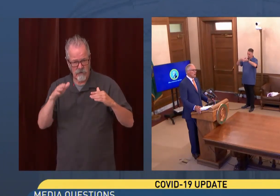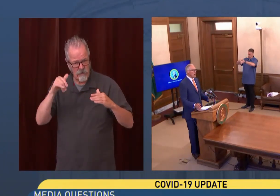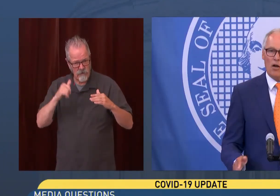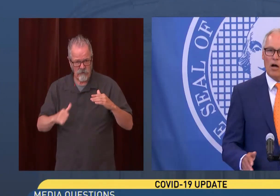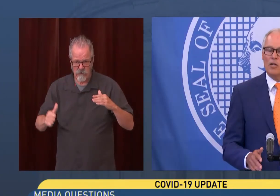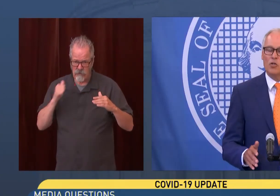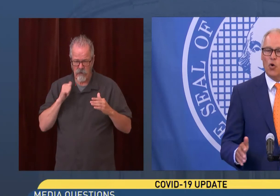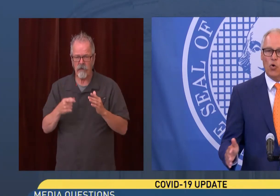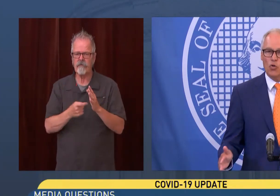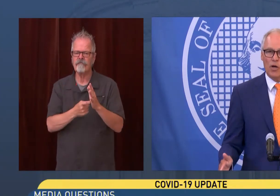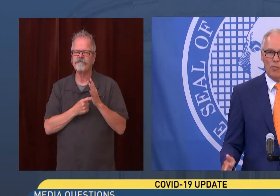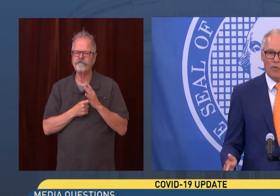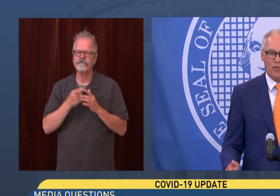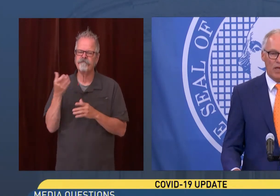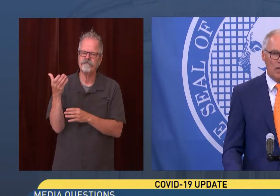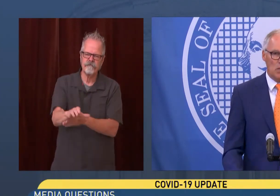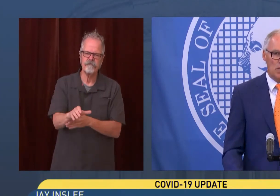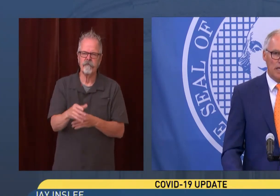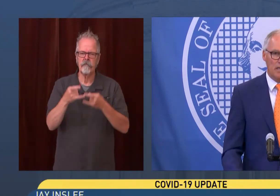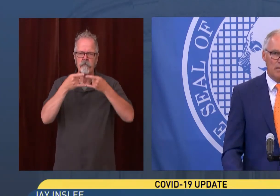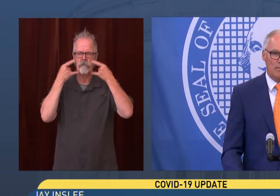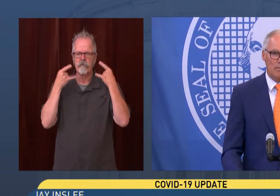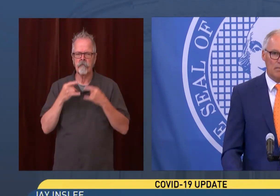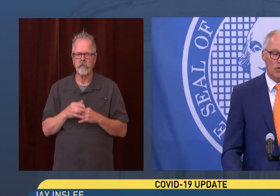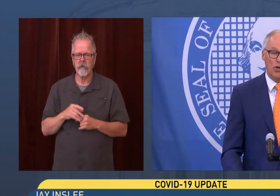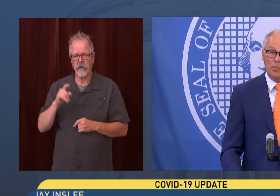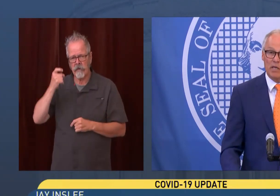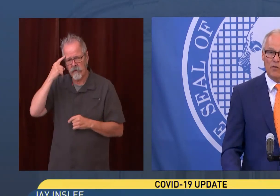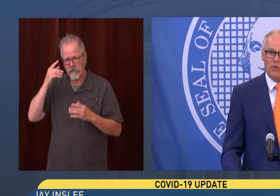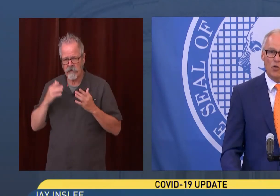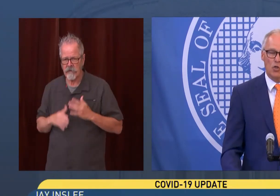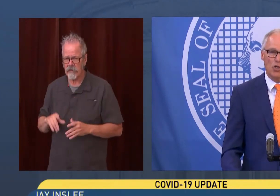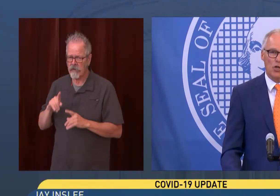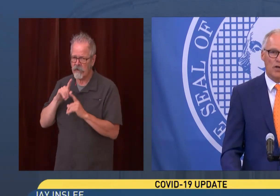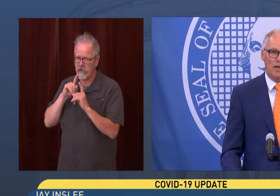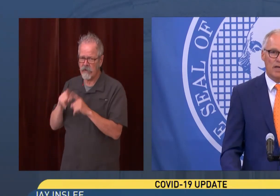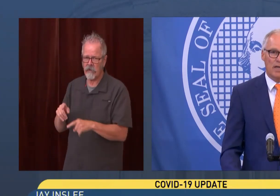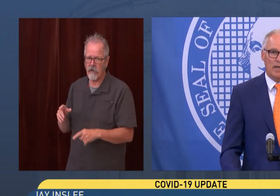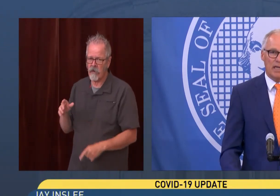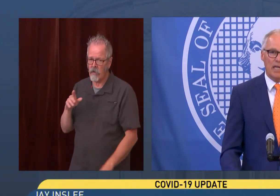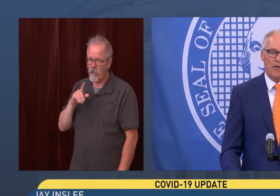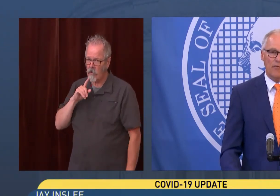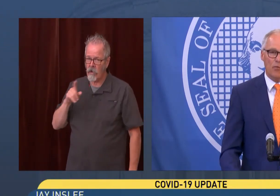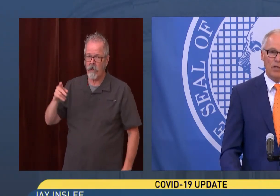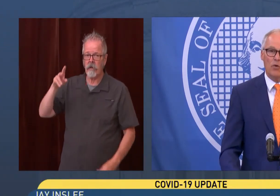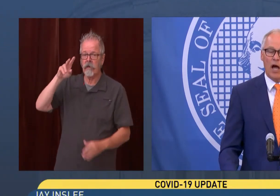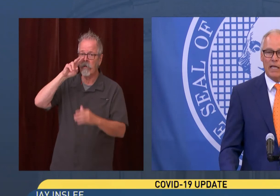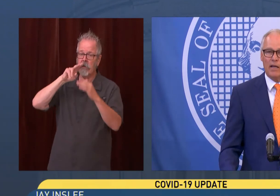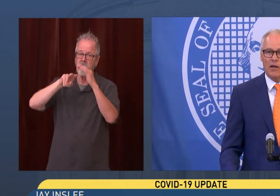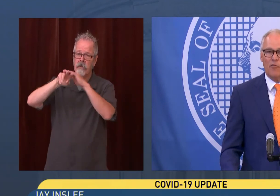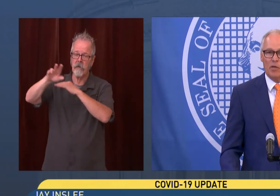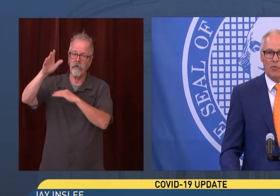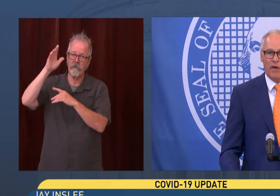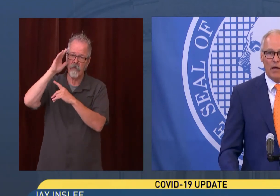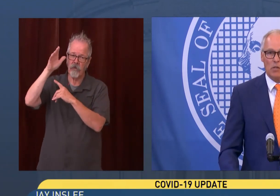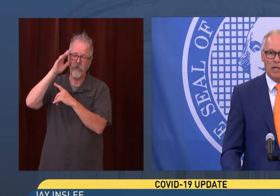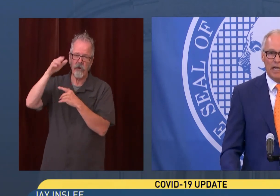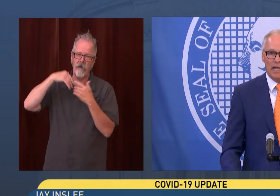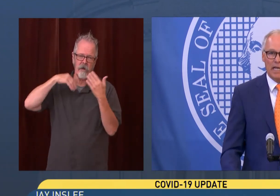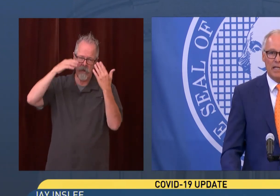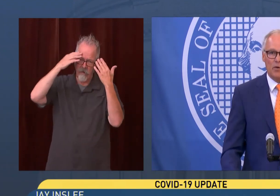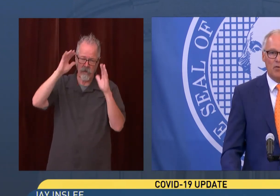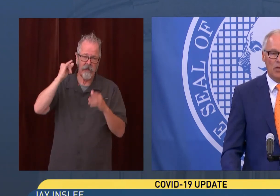Look, there are untold number of things that could be in the future if we do not get enough people